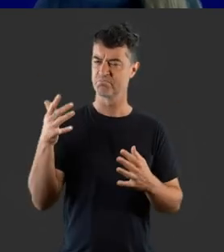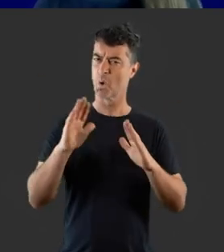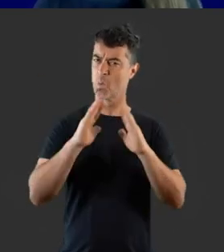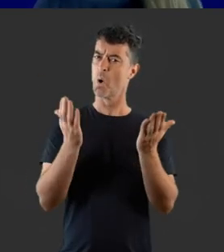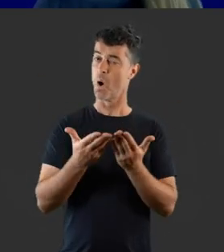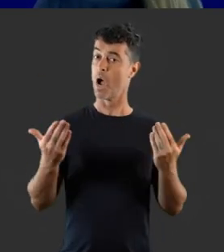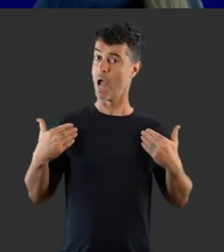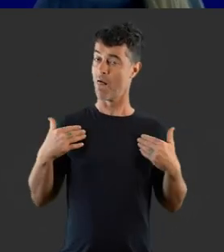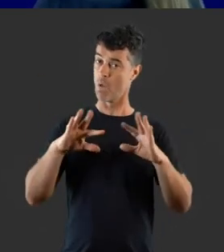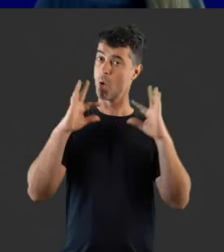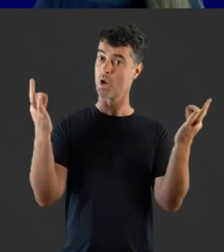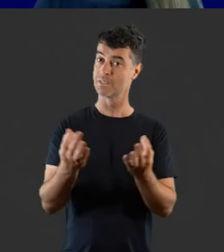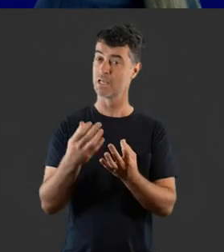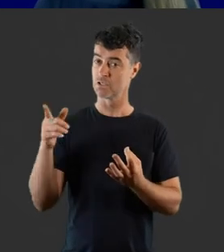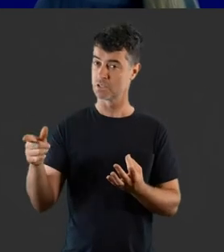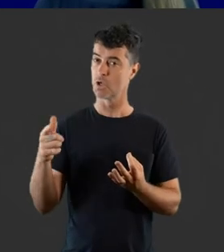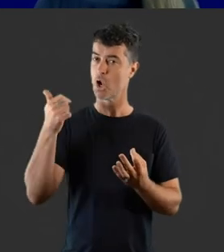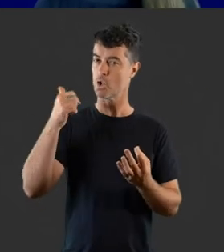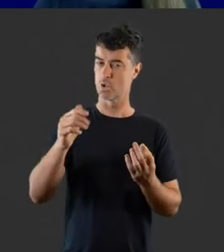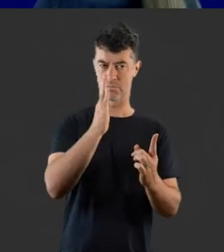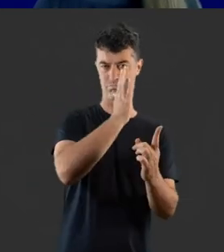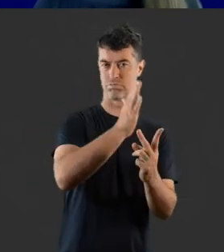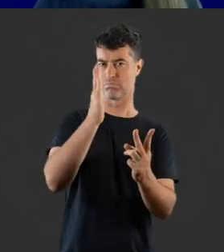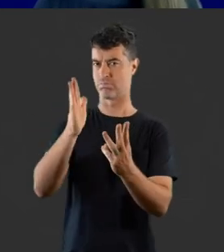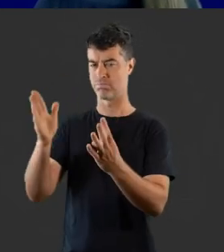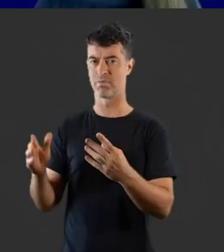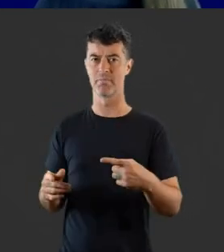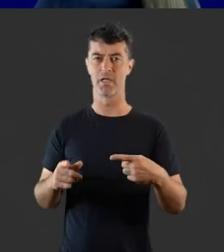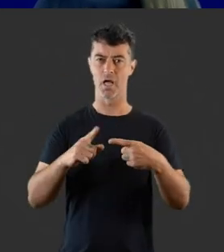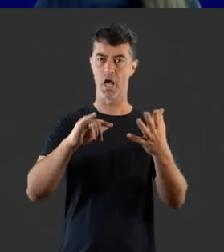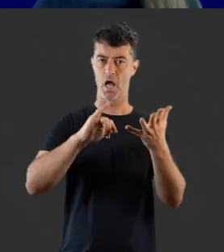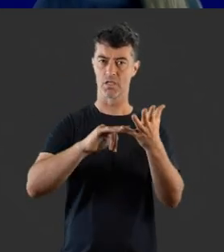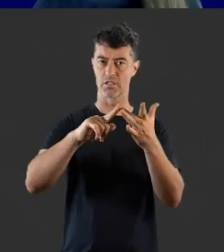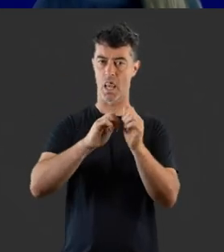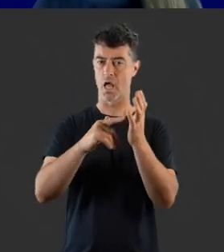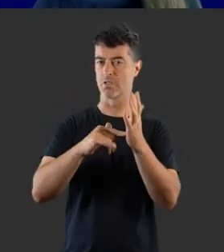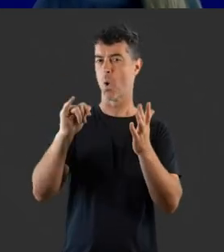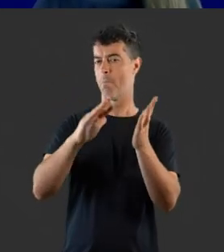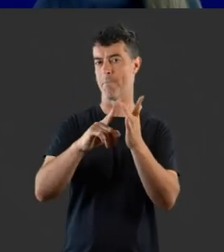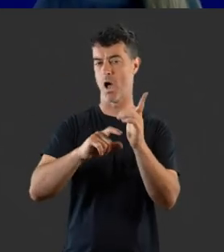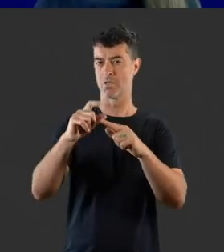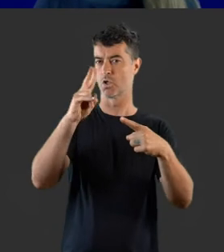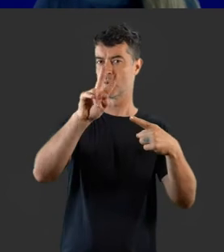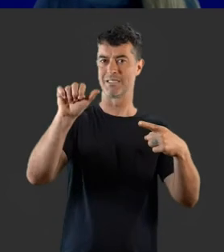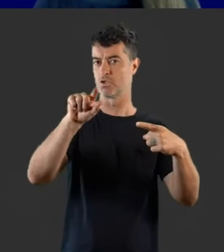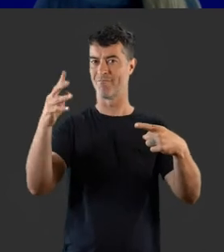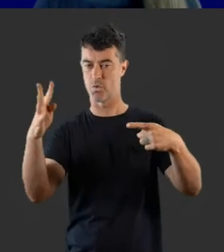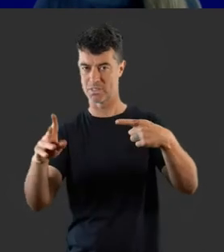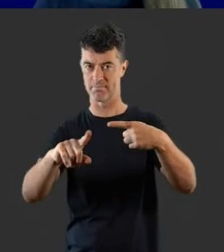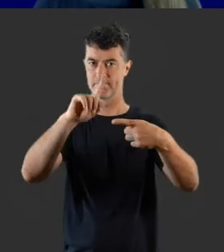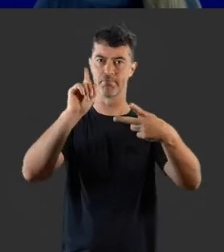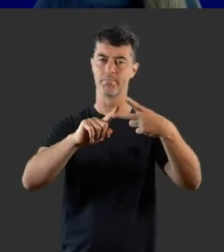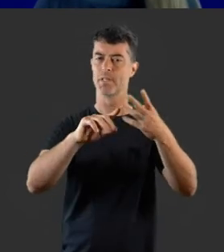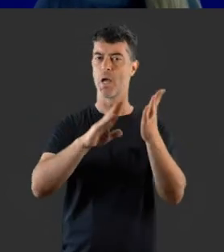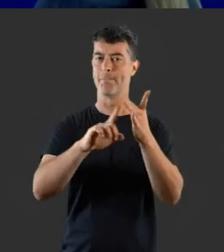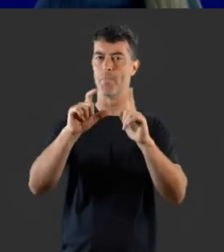The World Health Organization uses the following classification. Slight to mild loss, 26 to 40 40